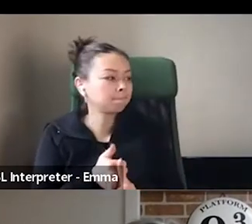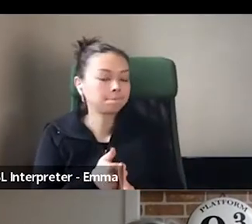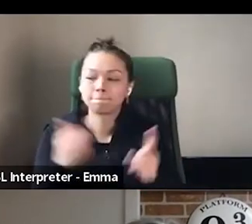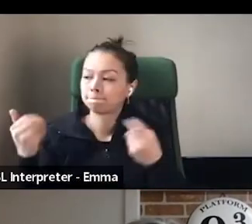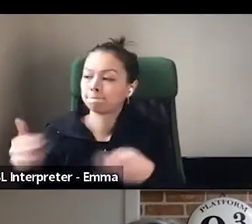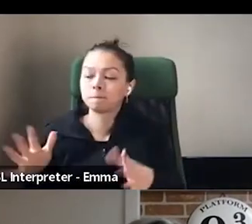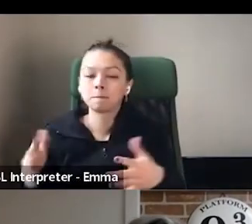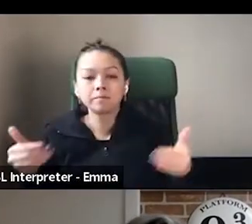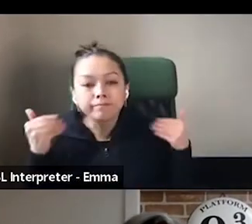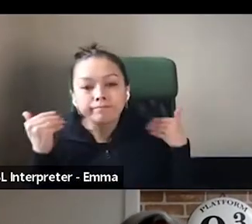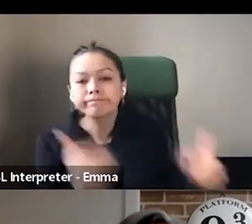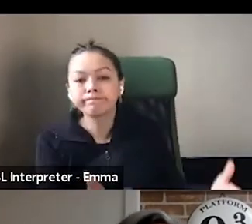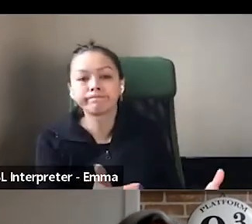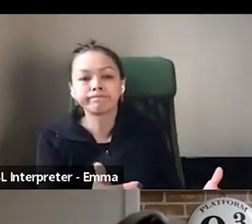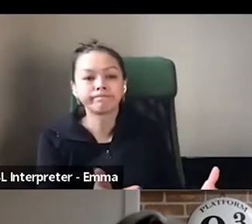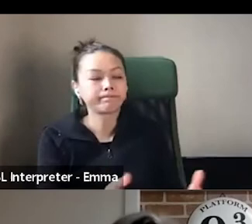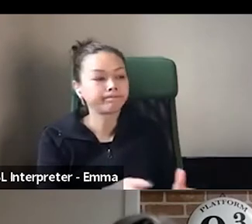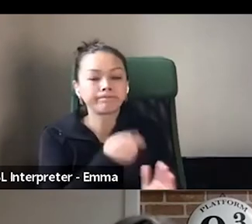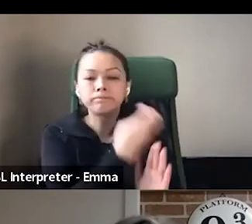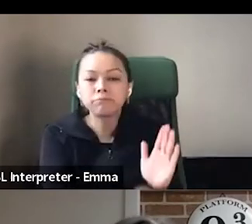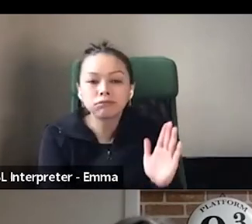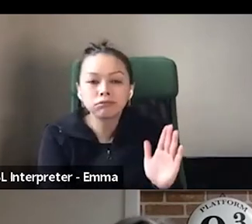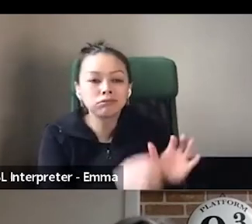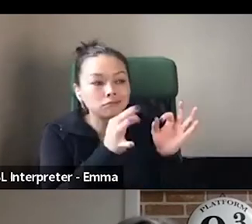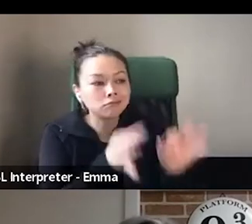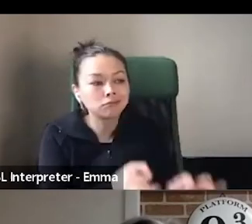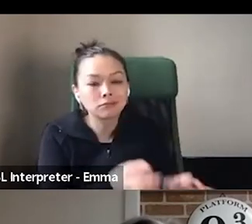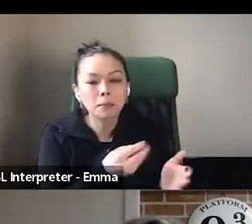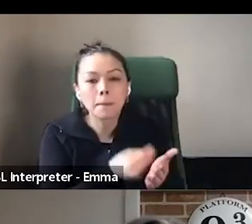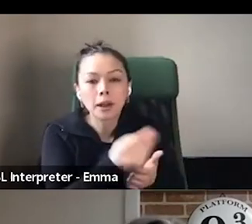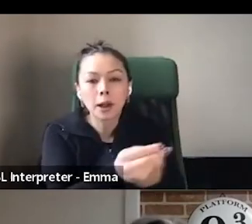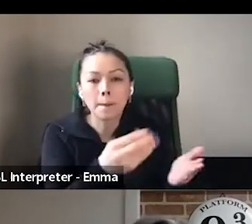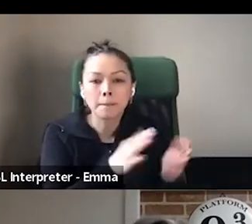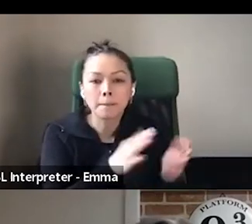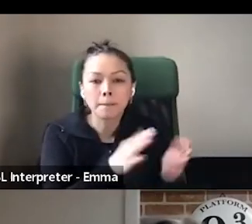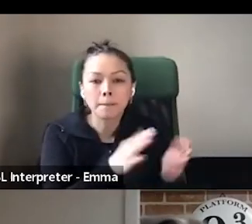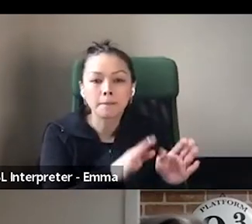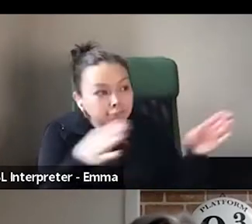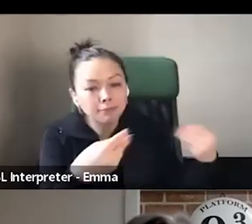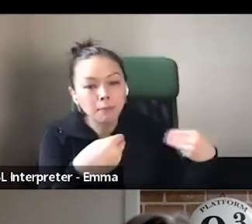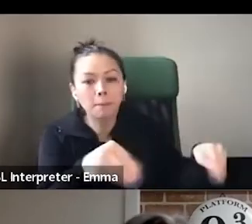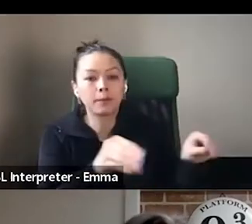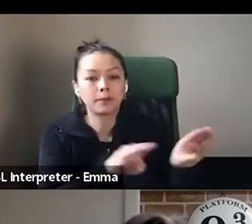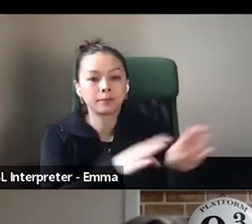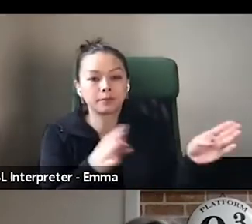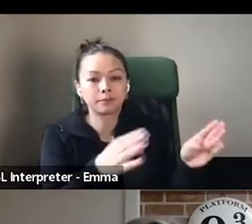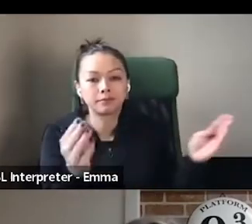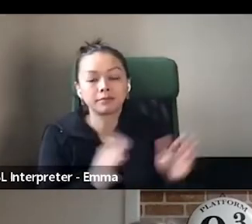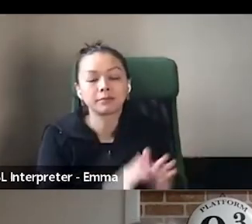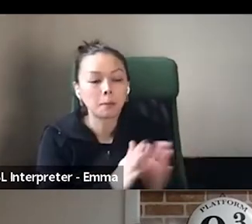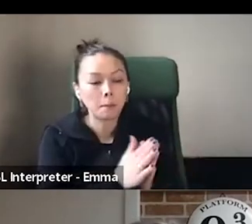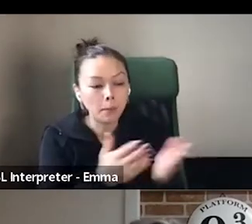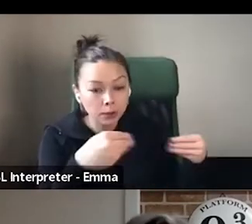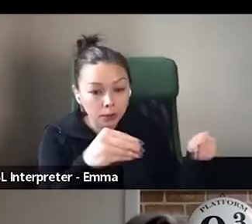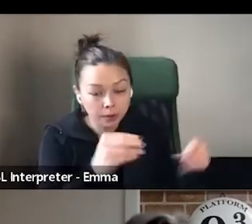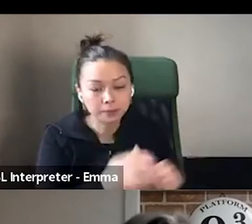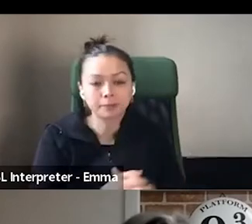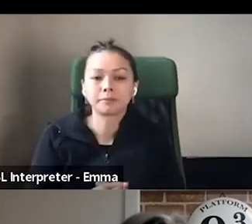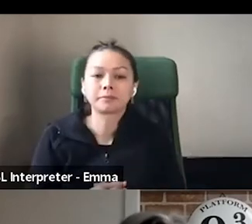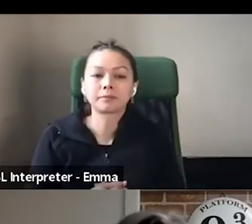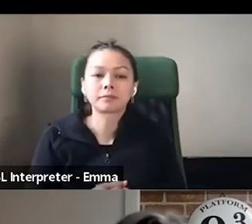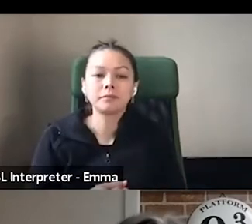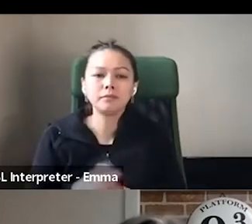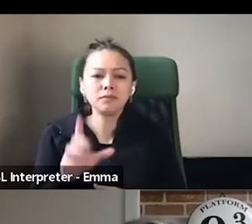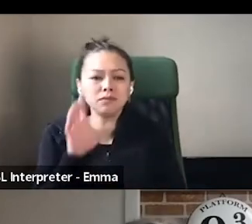She gave up all Zoom meetings and found the best spot in a great community to start living a life full of books, book people, and a decent amount of shenanigans as well.